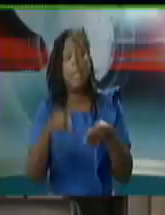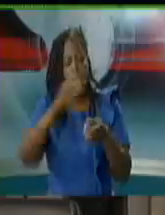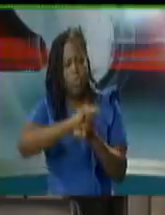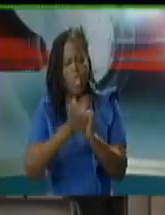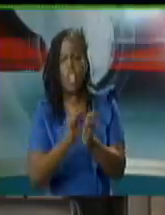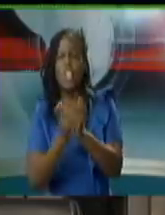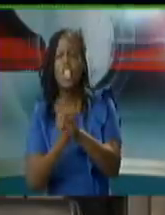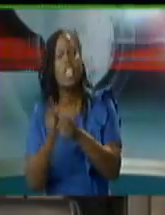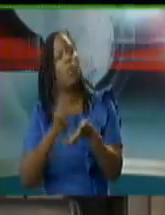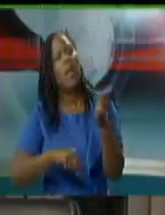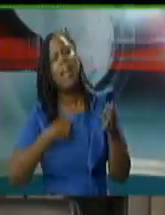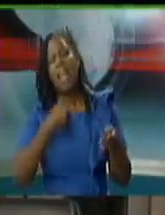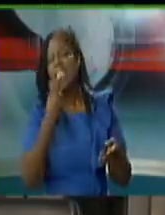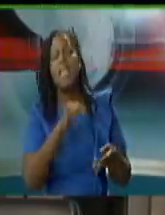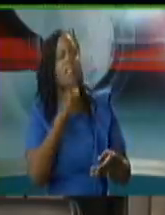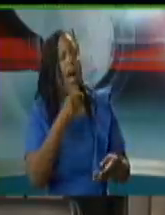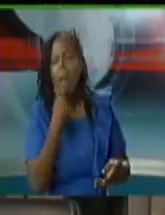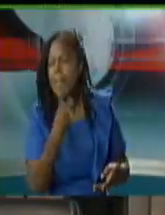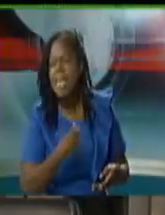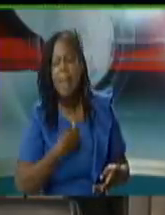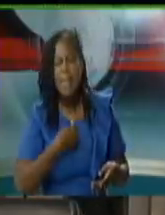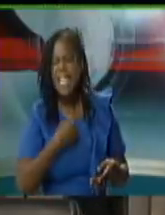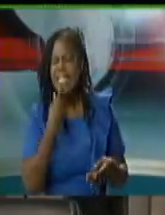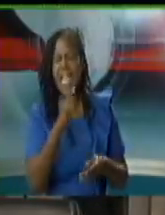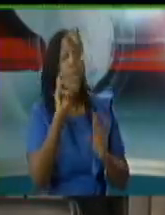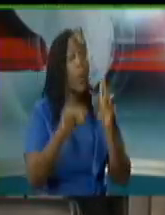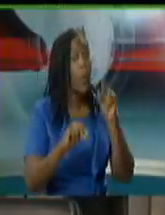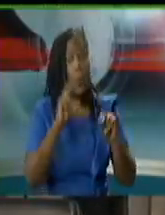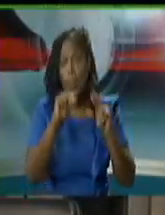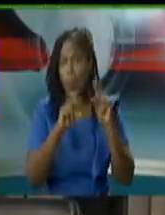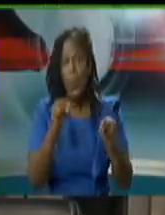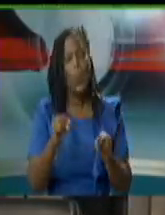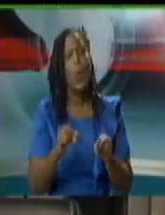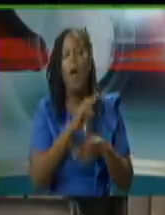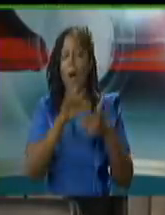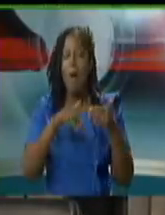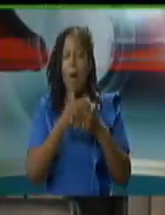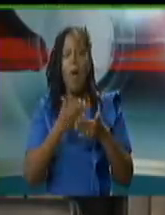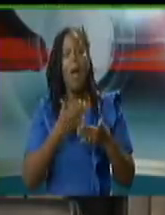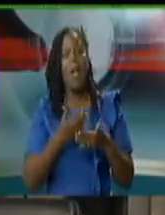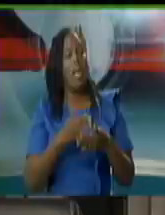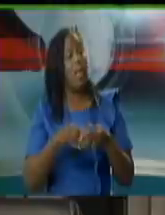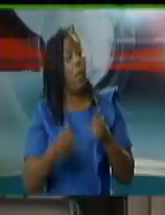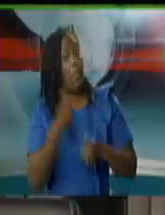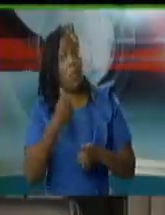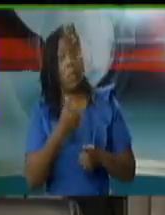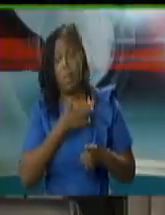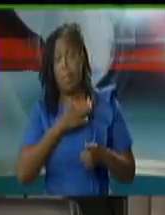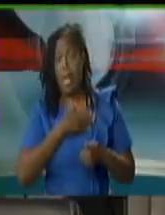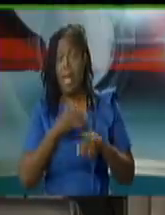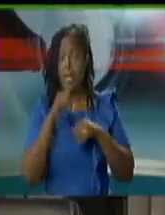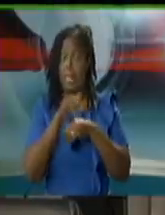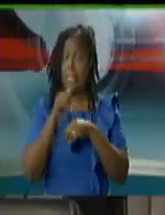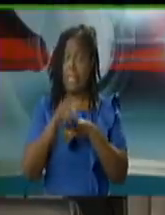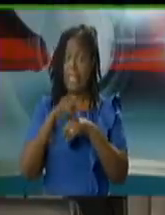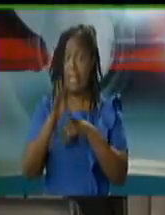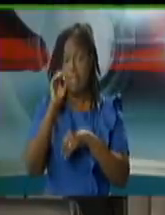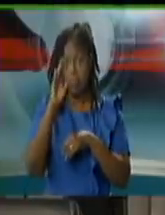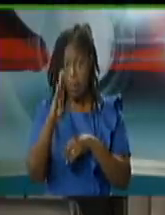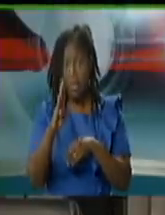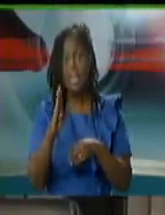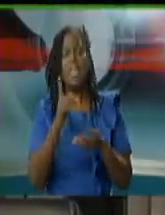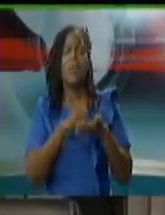i always stay away from these things and most of my postings are what i do in the constituency so